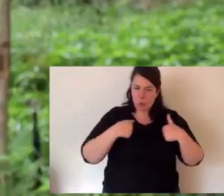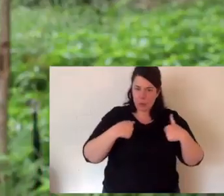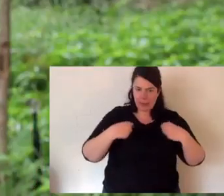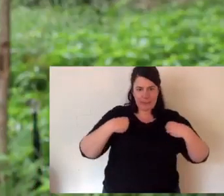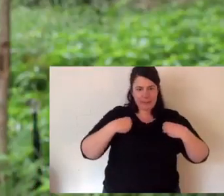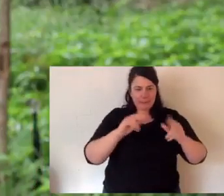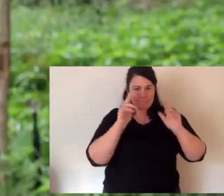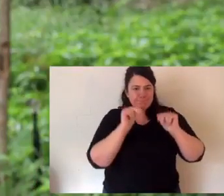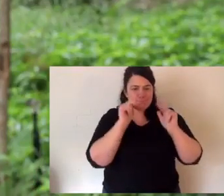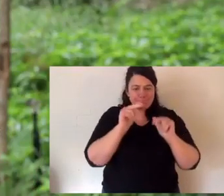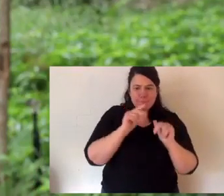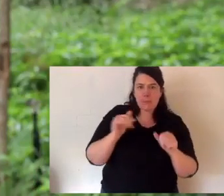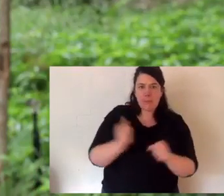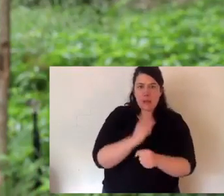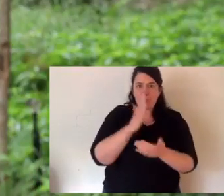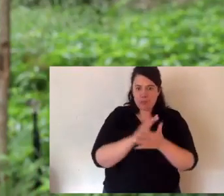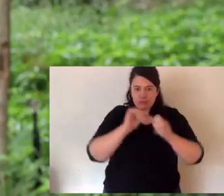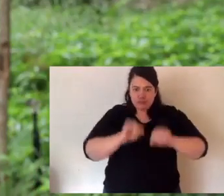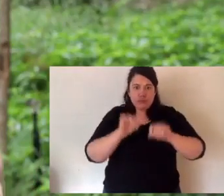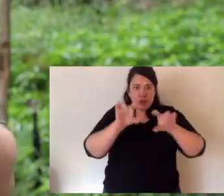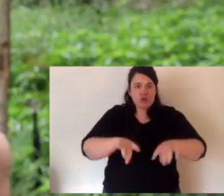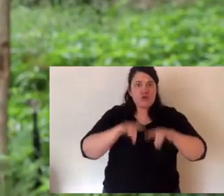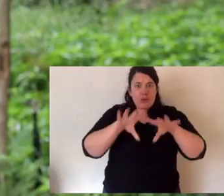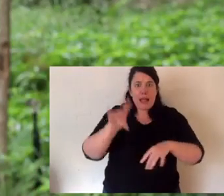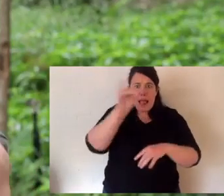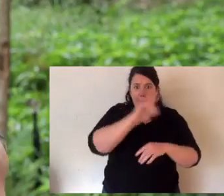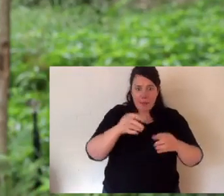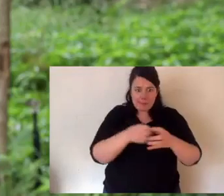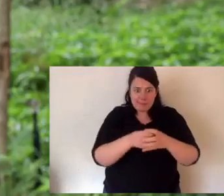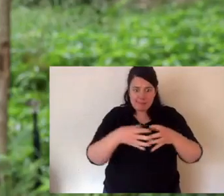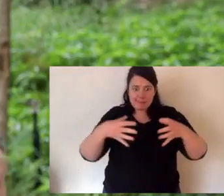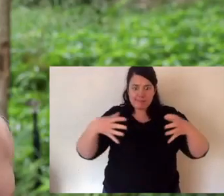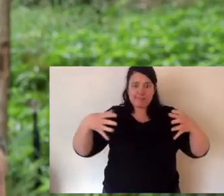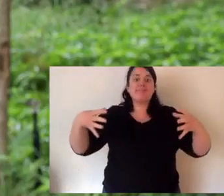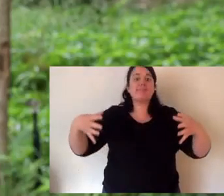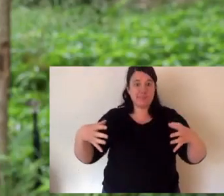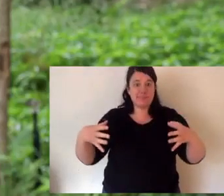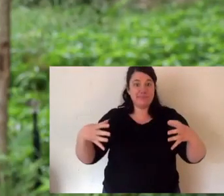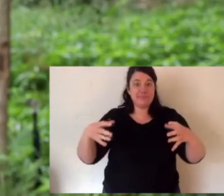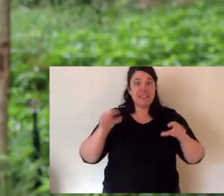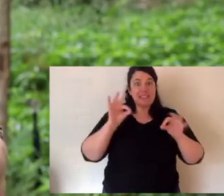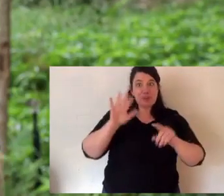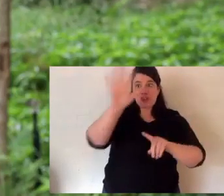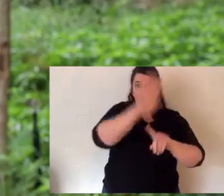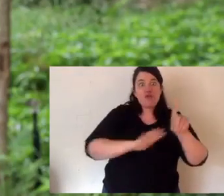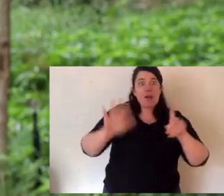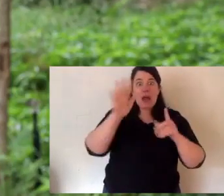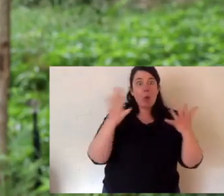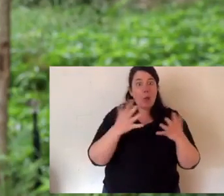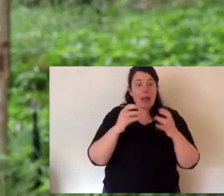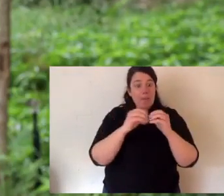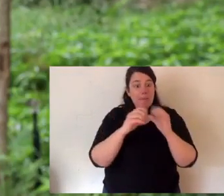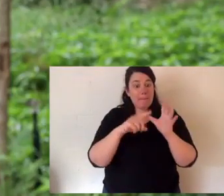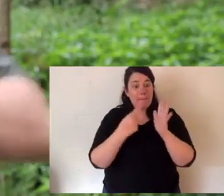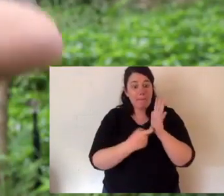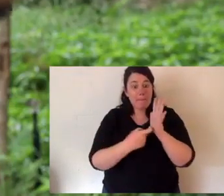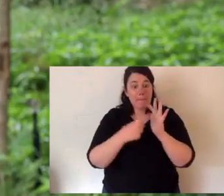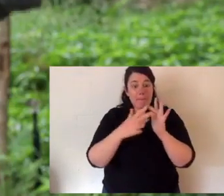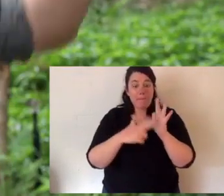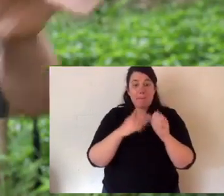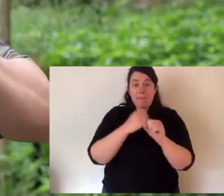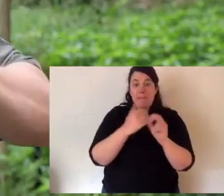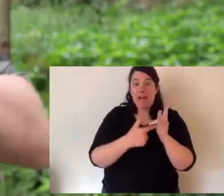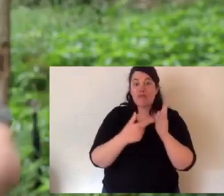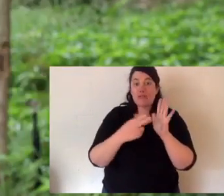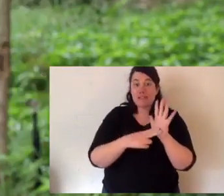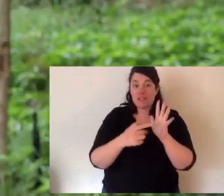Aussie Arc is a conservation organization that focuses on native wildlife conservation, especially in and around the mighty